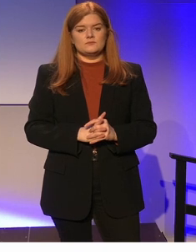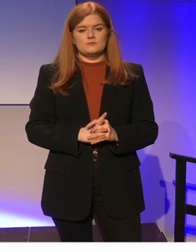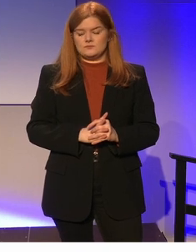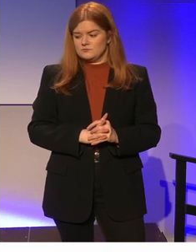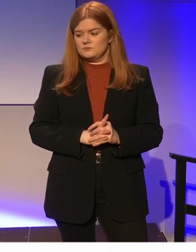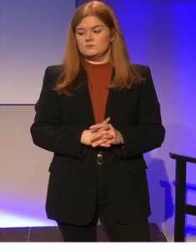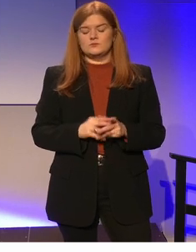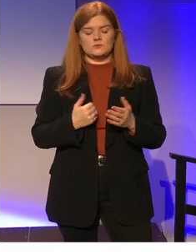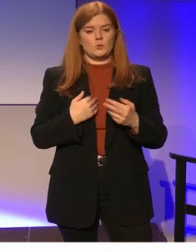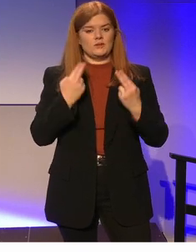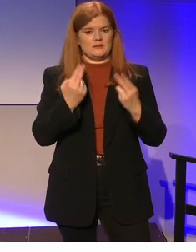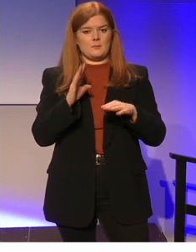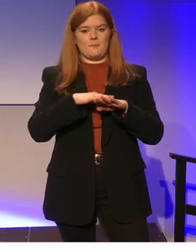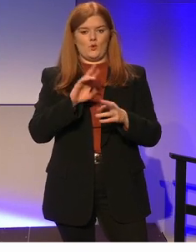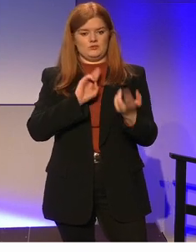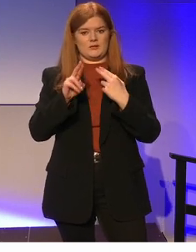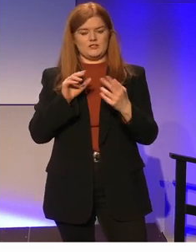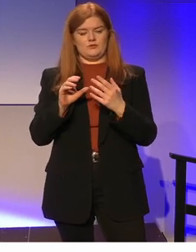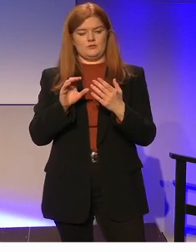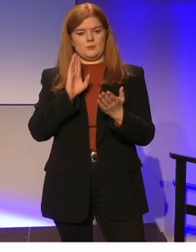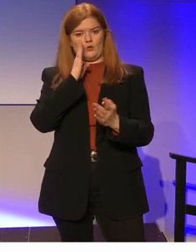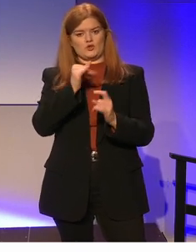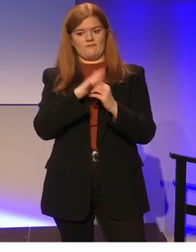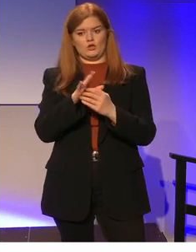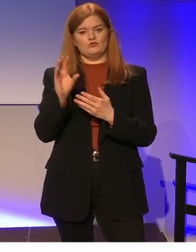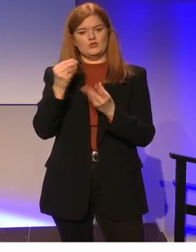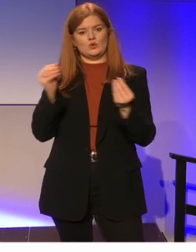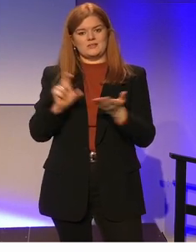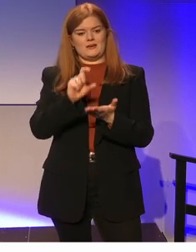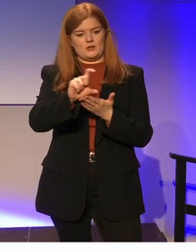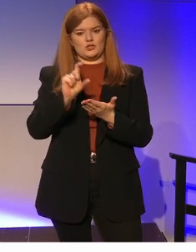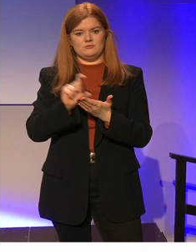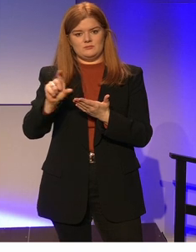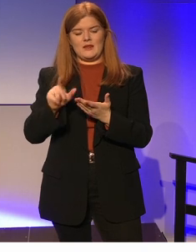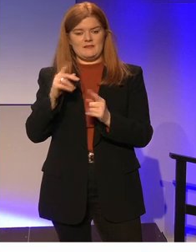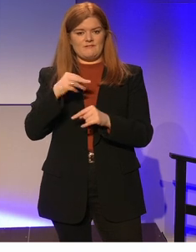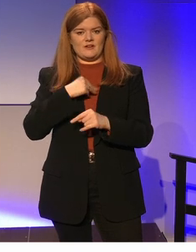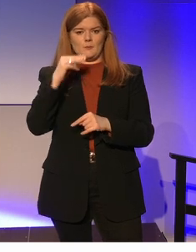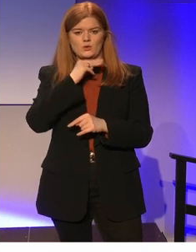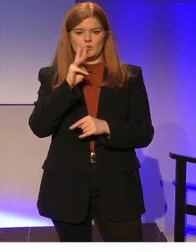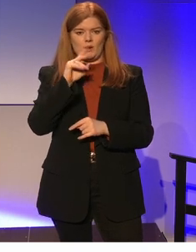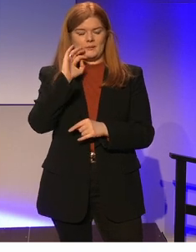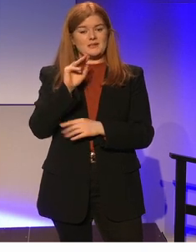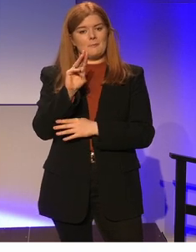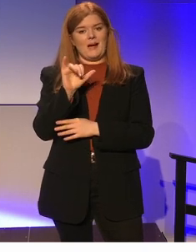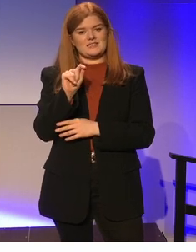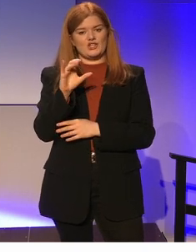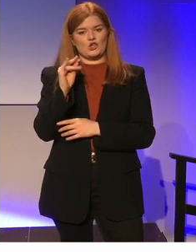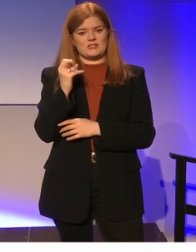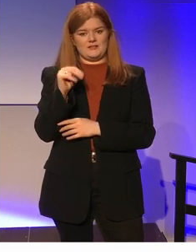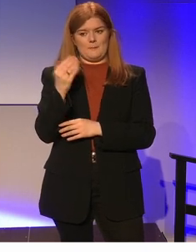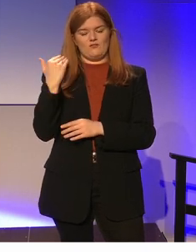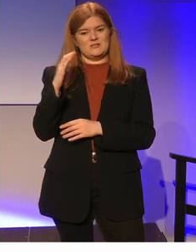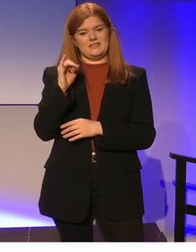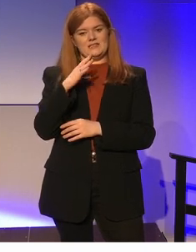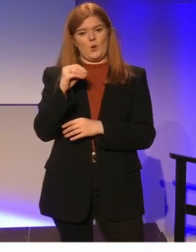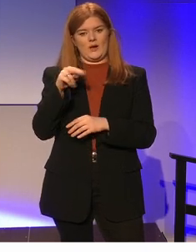responsive approach to resource allocation. And this has been crucial, really, because Pat Curtin, who was the former CEO of the